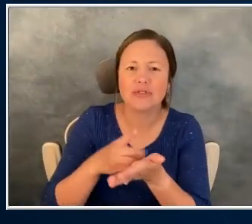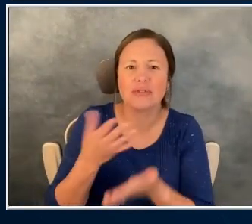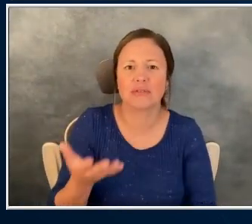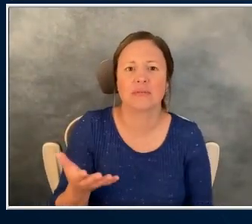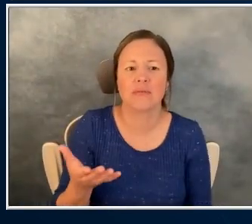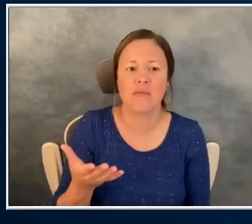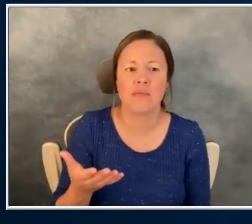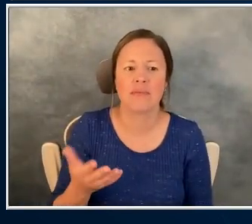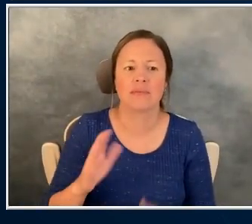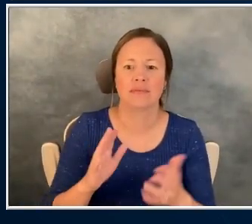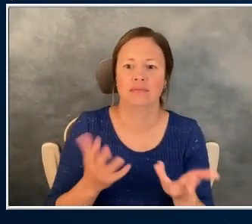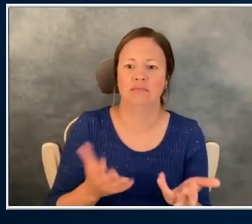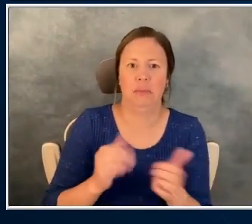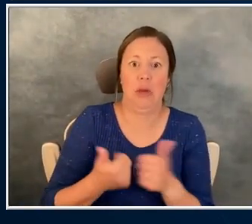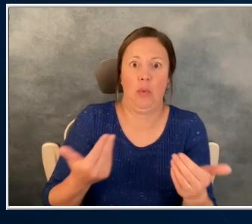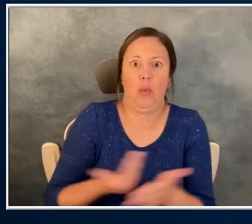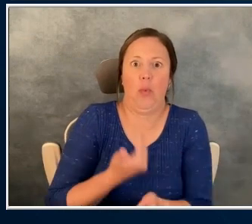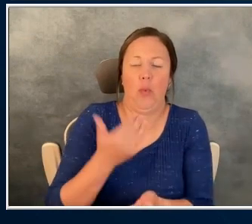how new are these?